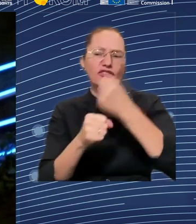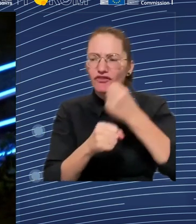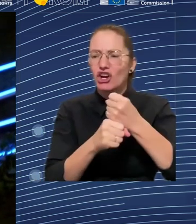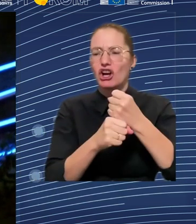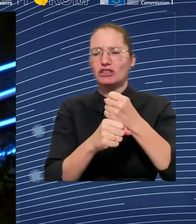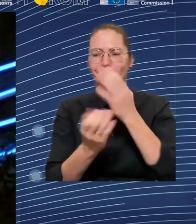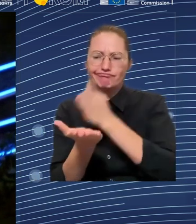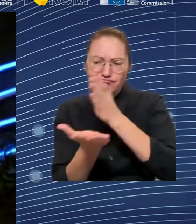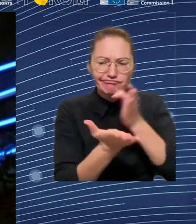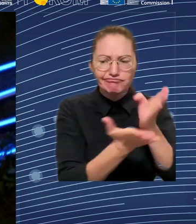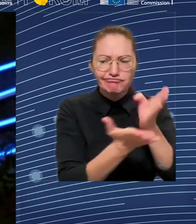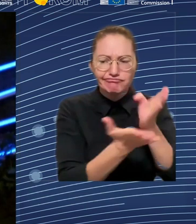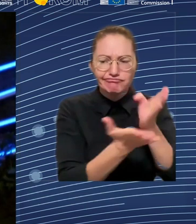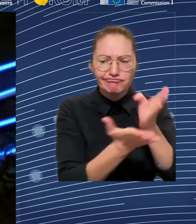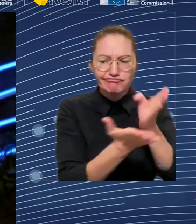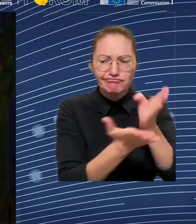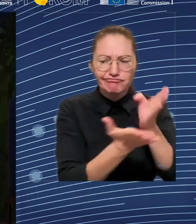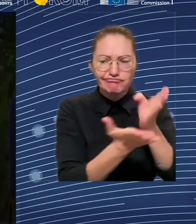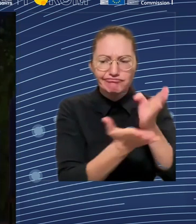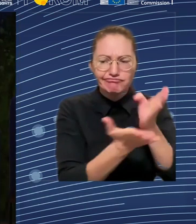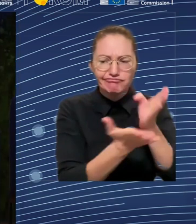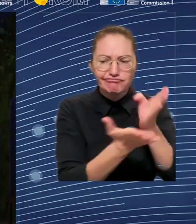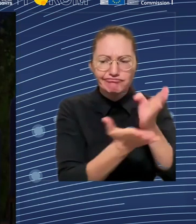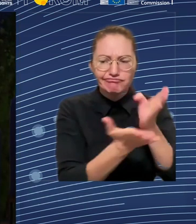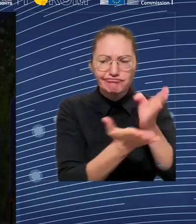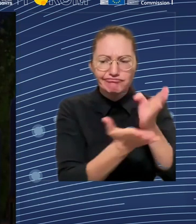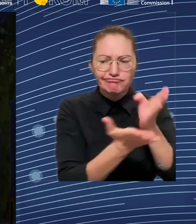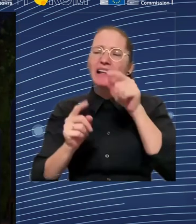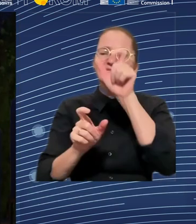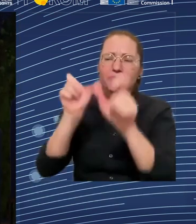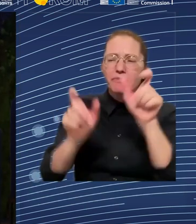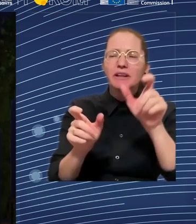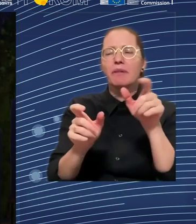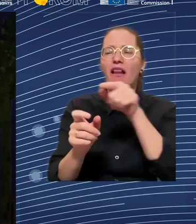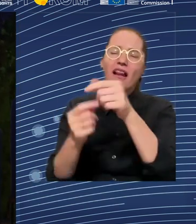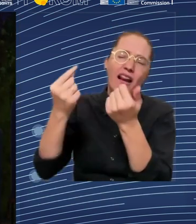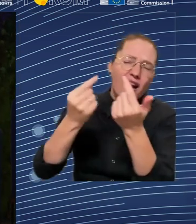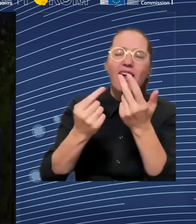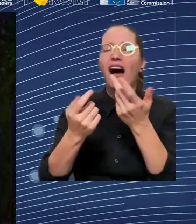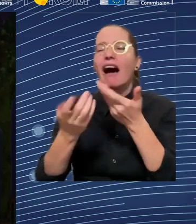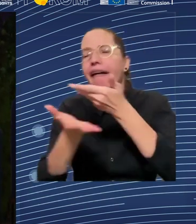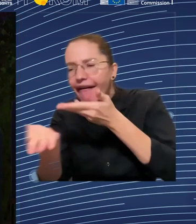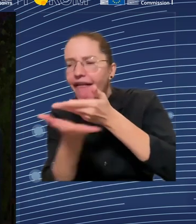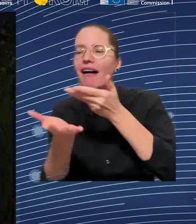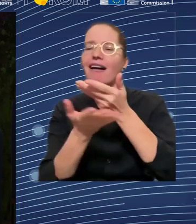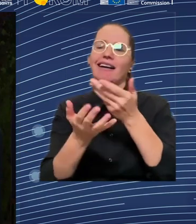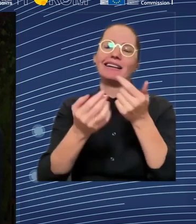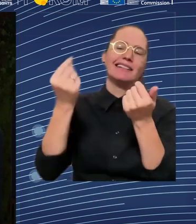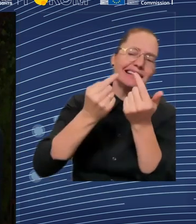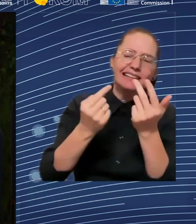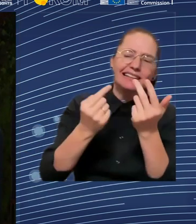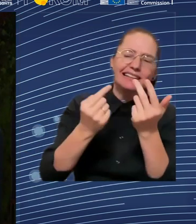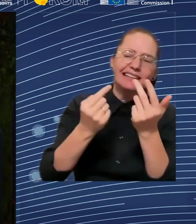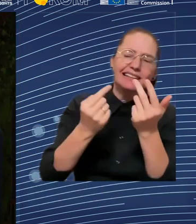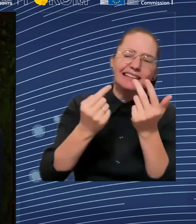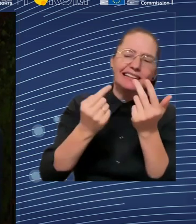and stress at work at the moment. And I think that's part of it, is that the content of work that was the easy bit, is